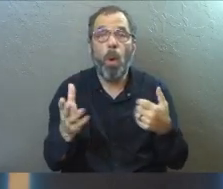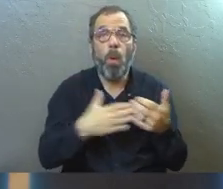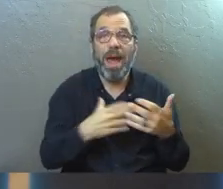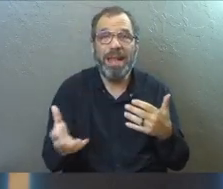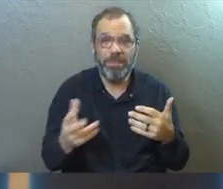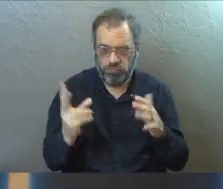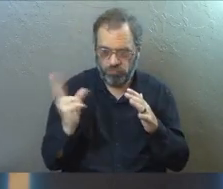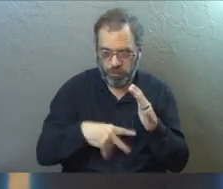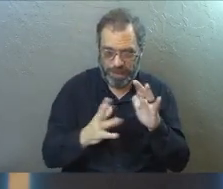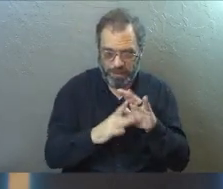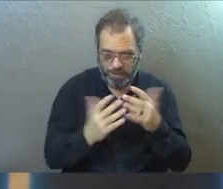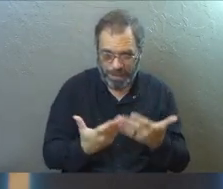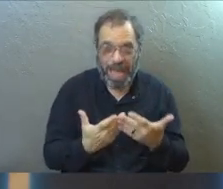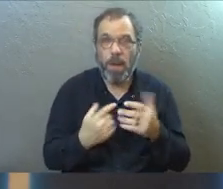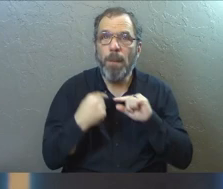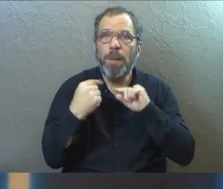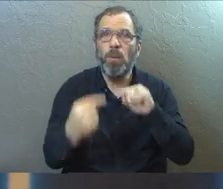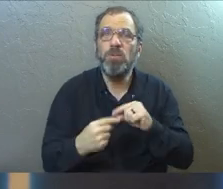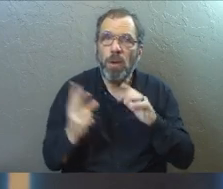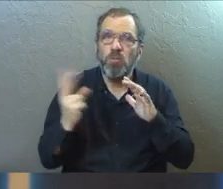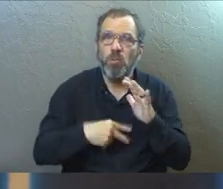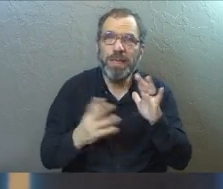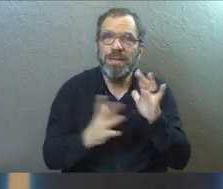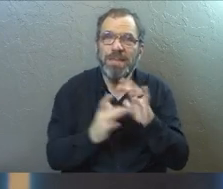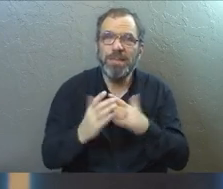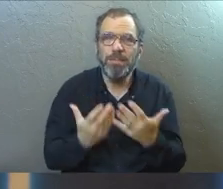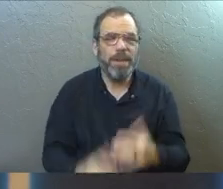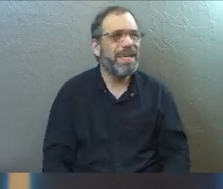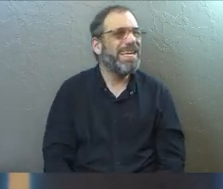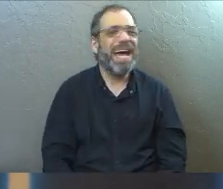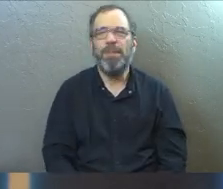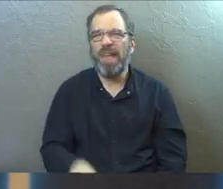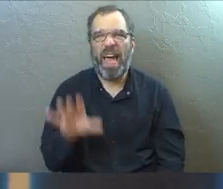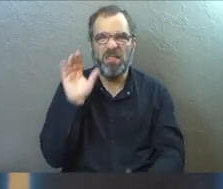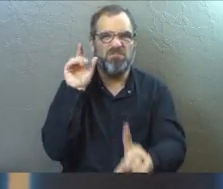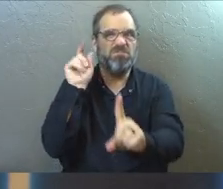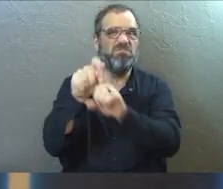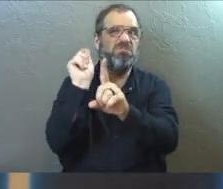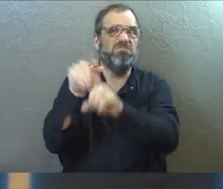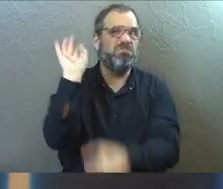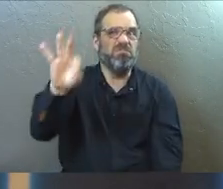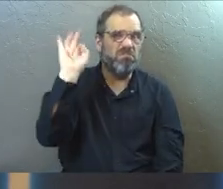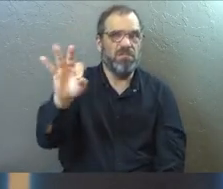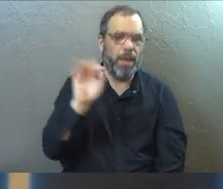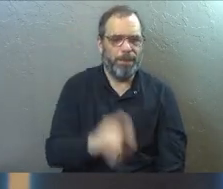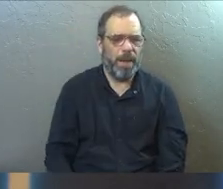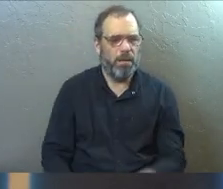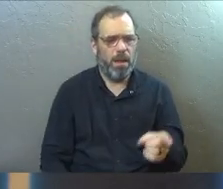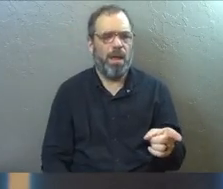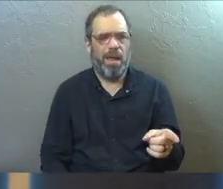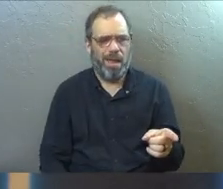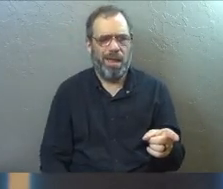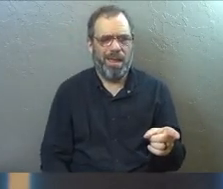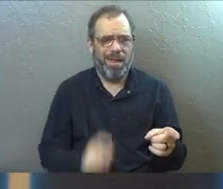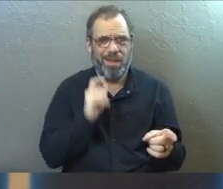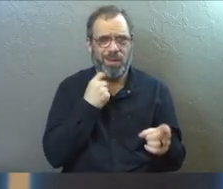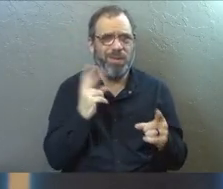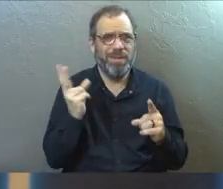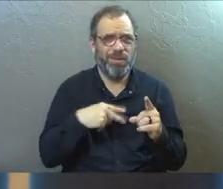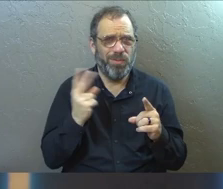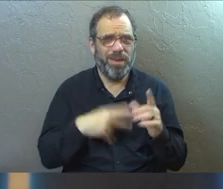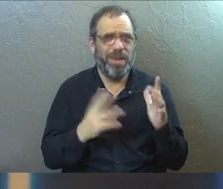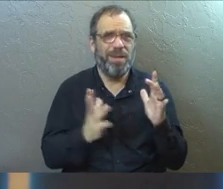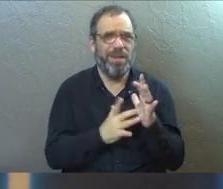to read God's living word in our lives. I'm not trying to beat up on us. I'm just trying to show you this guy and say he's pretty cool, amen,